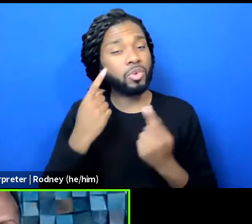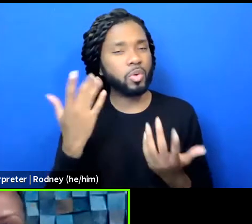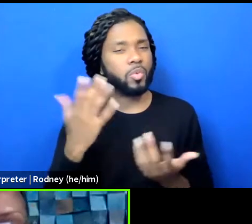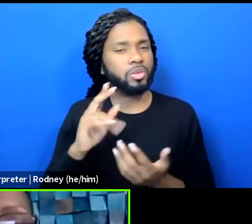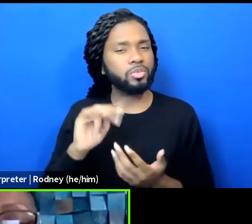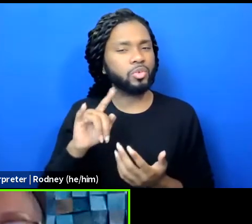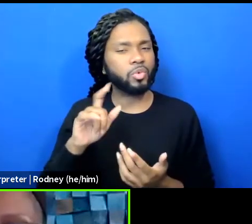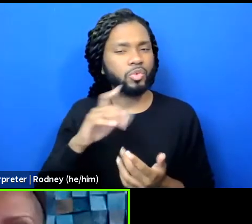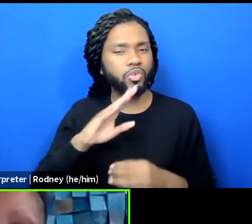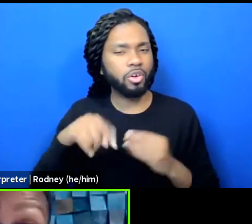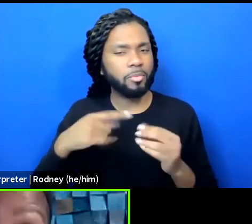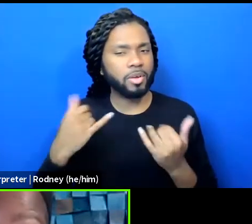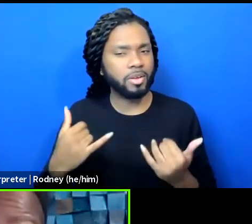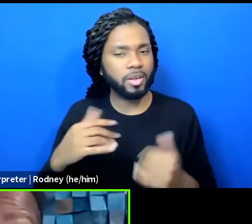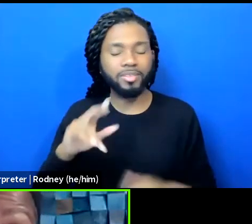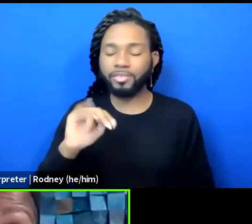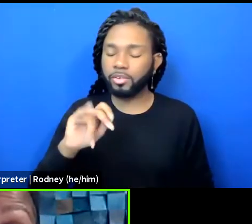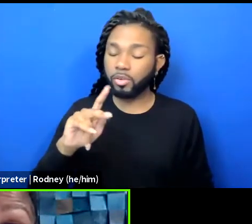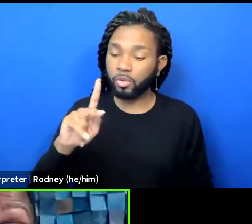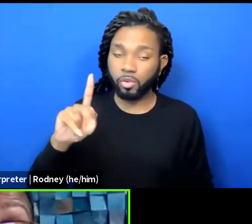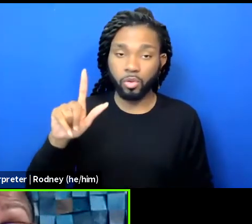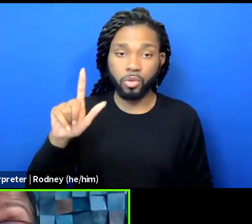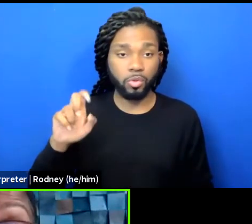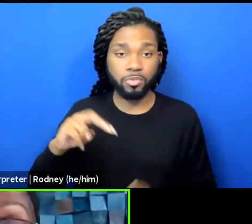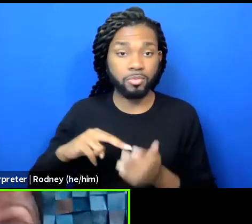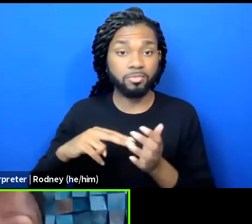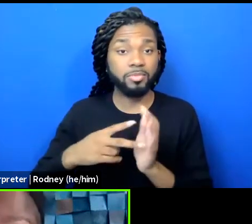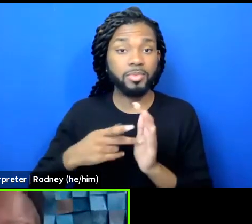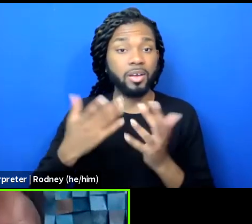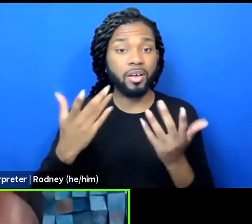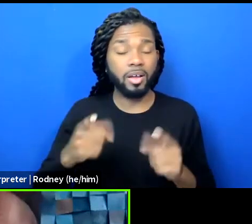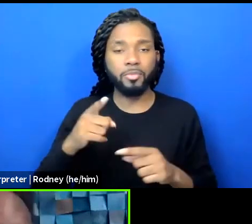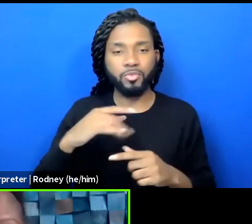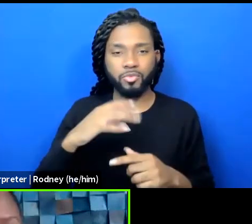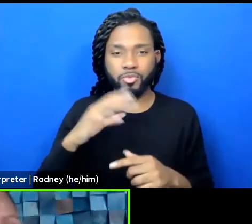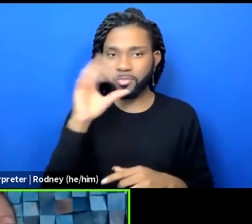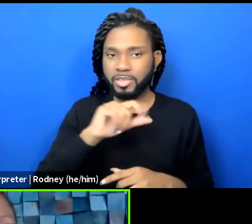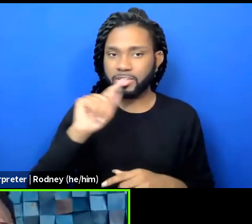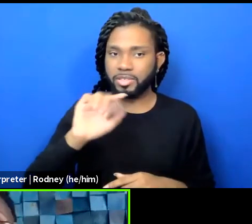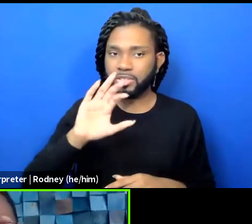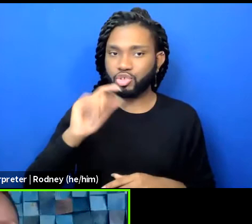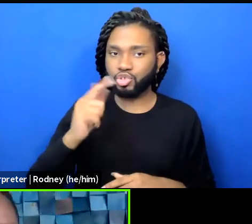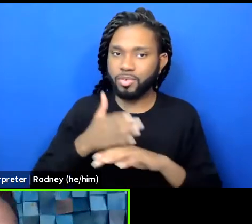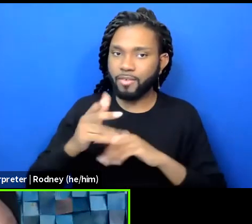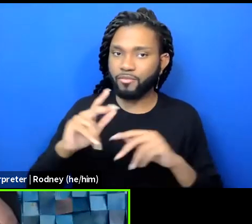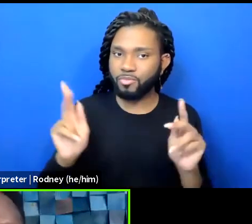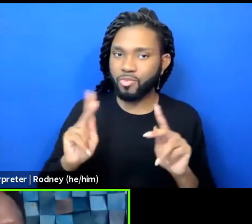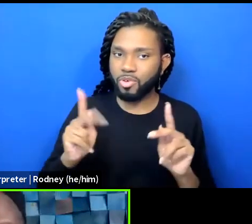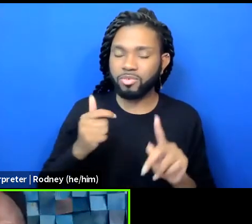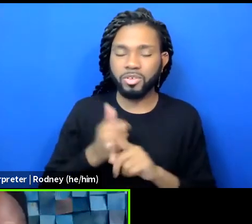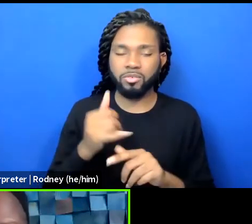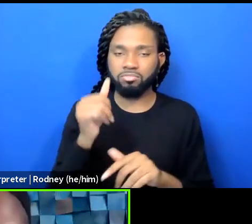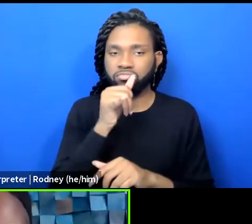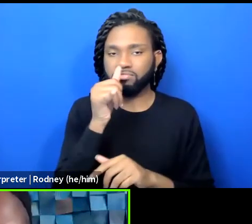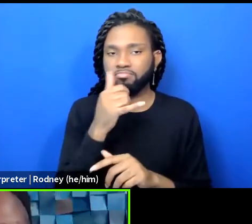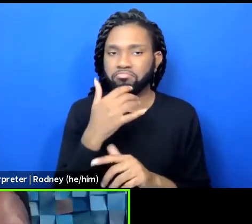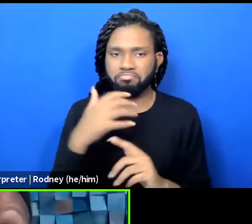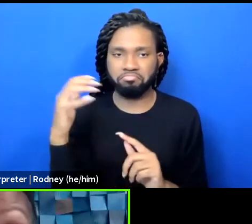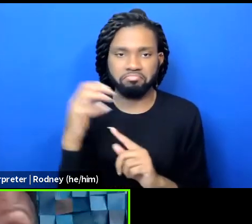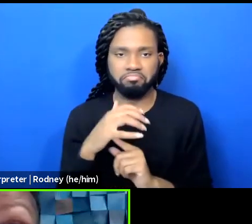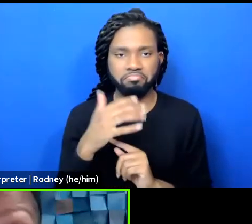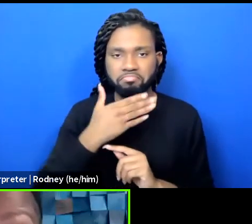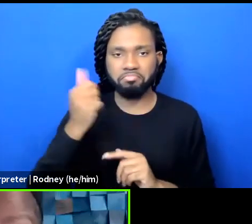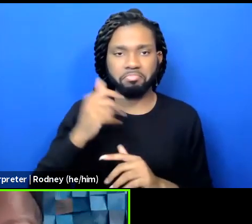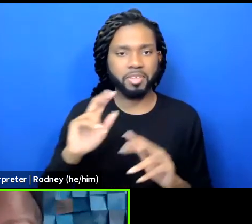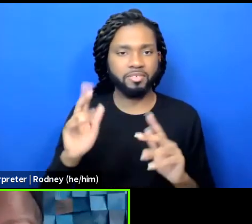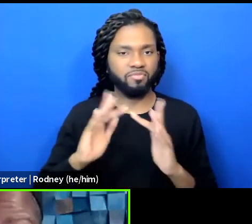about now, that just means that you missed the TCG Gala after party, and it was the best virtual party ever, and I